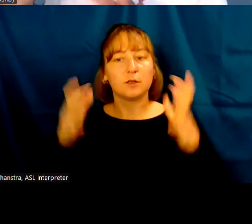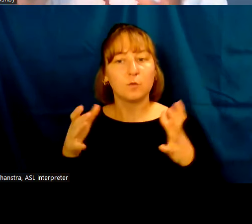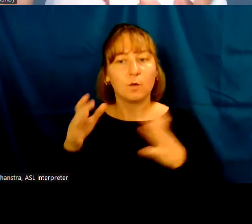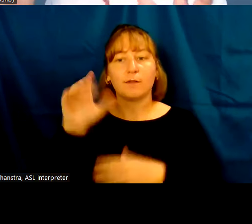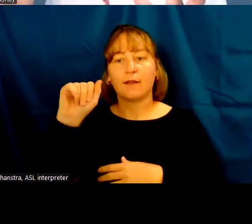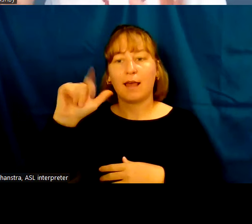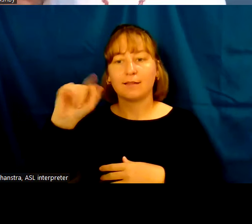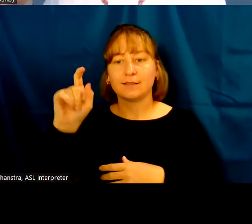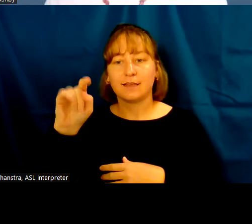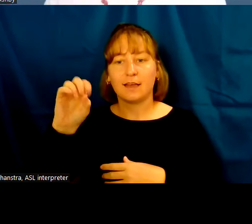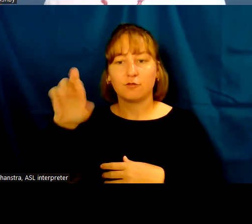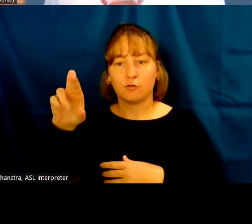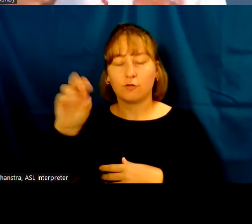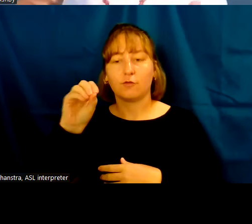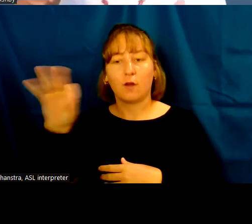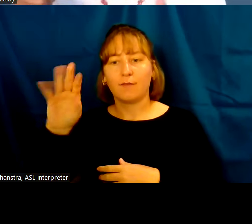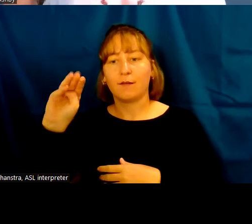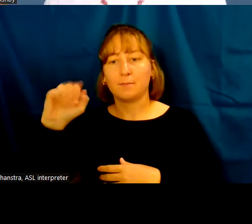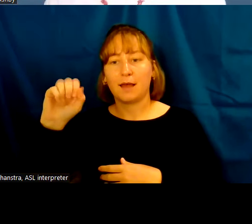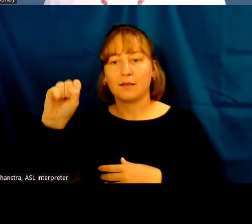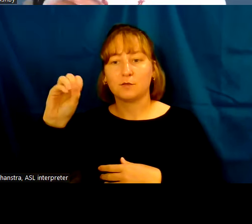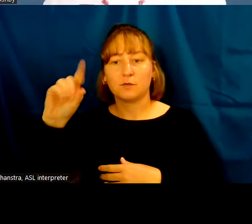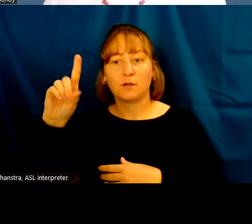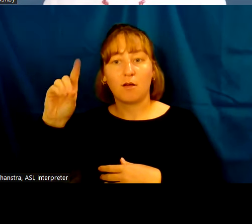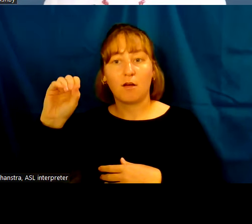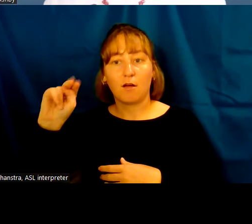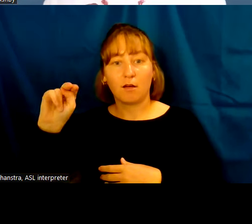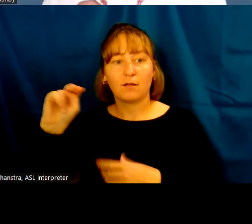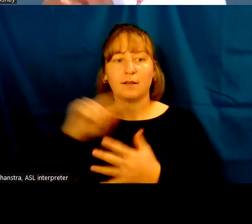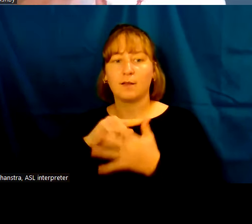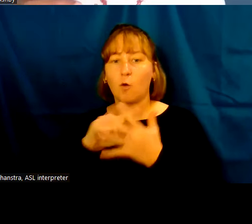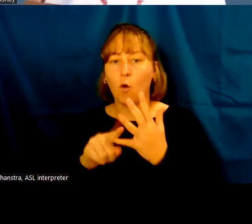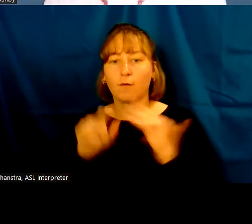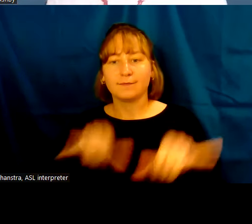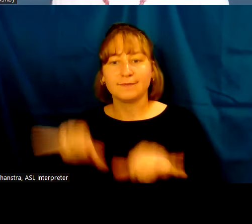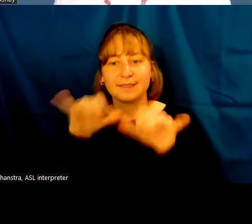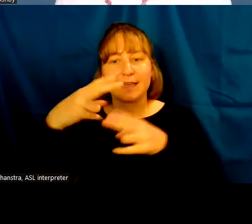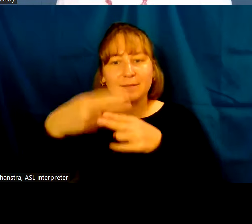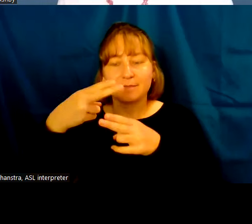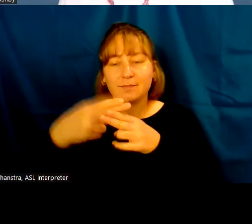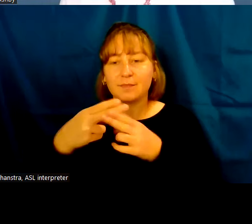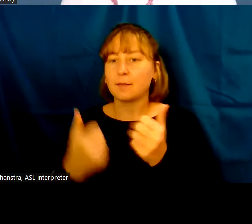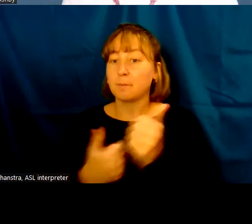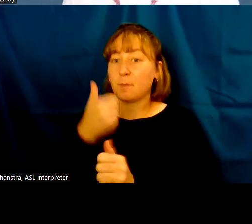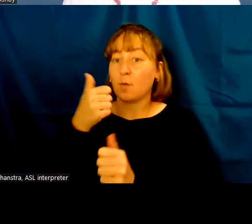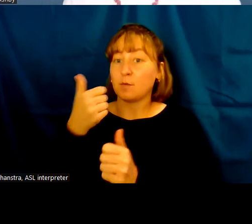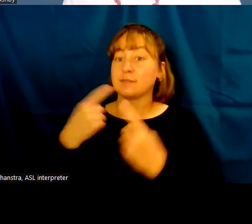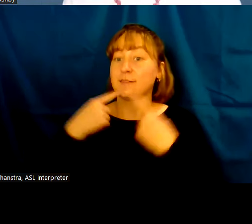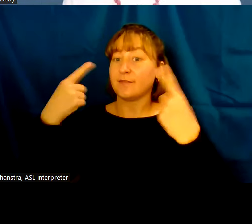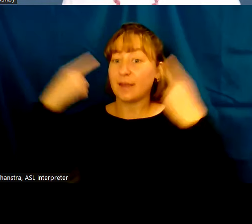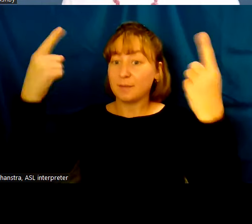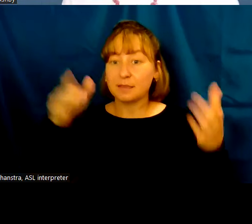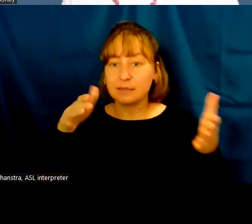and they all had the name Ptolemy, Berenike, or Cleopatra, the most famous of whom died